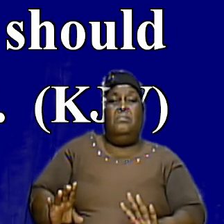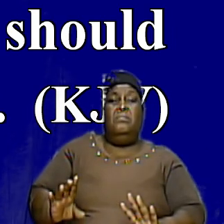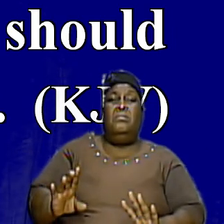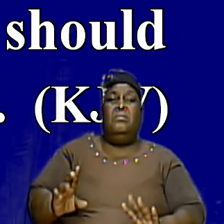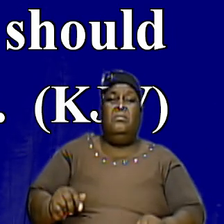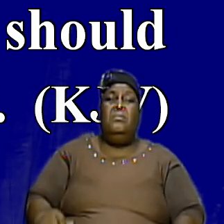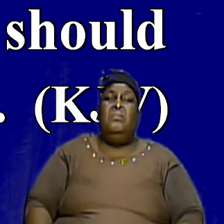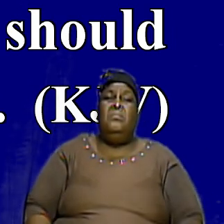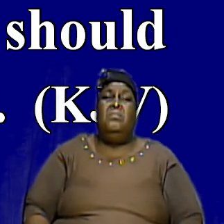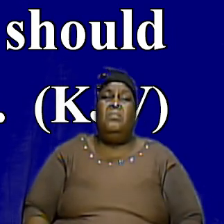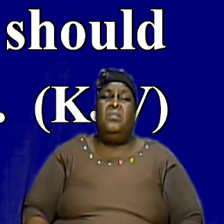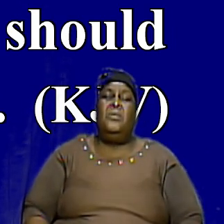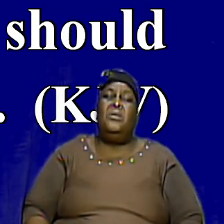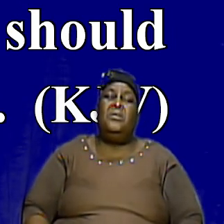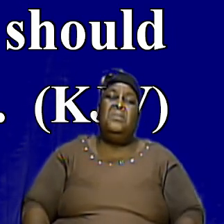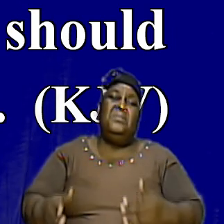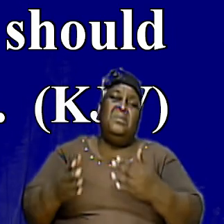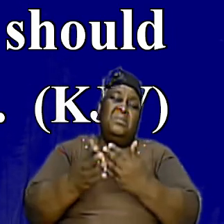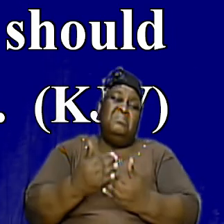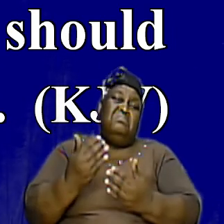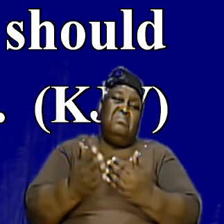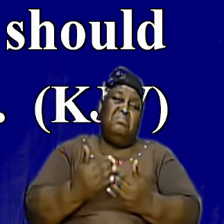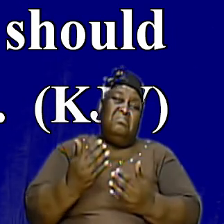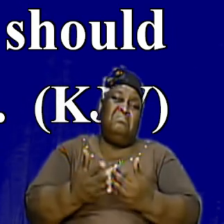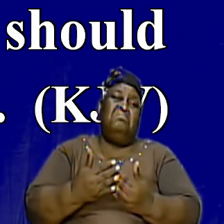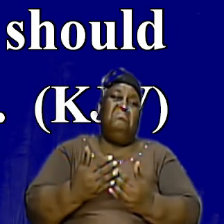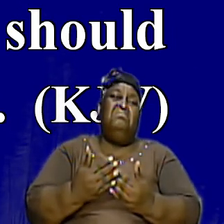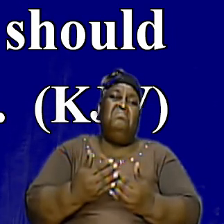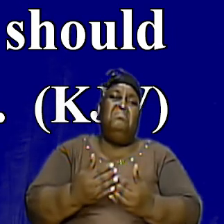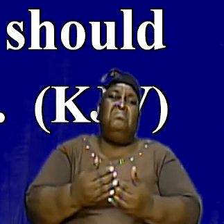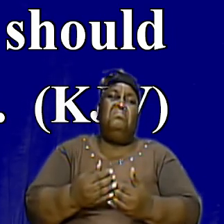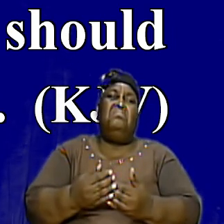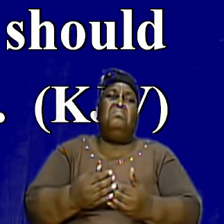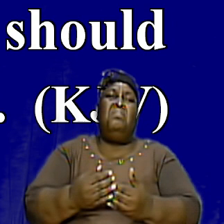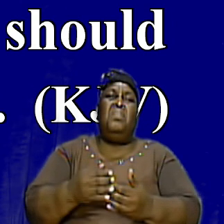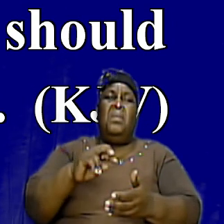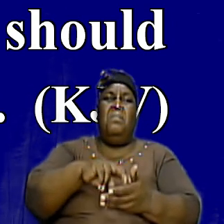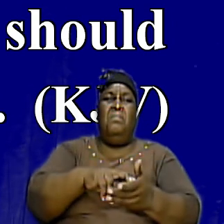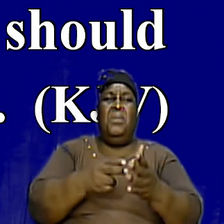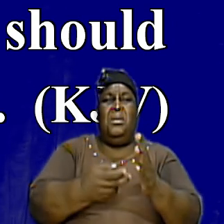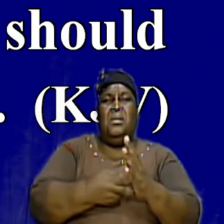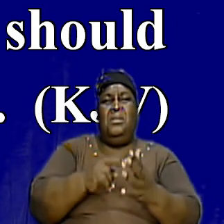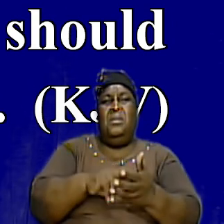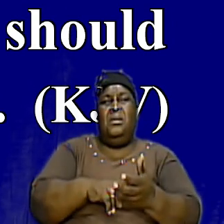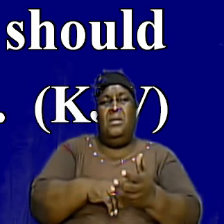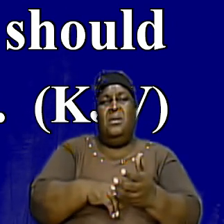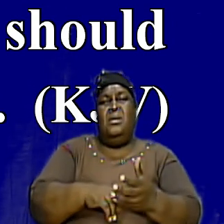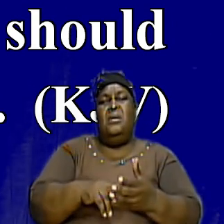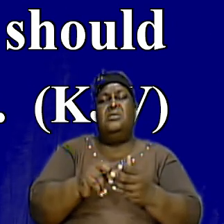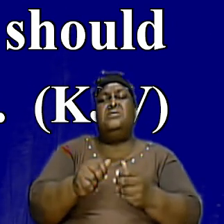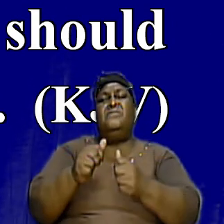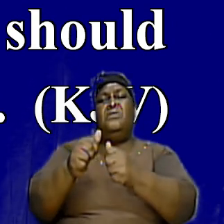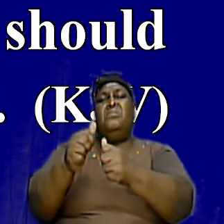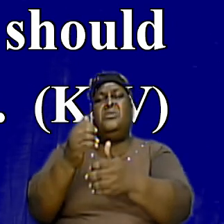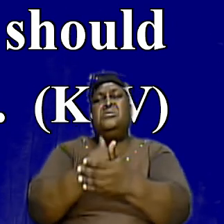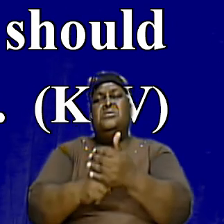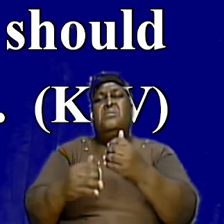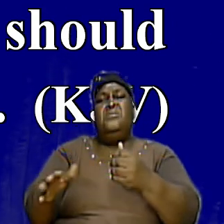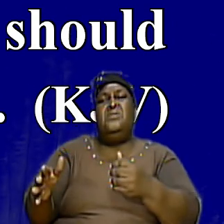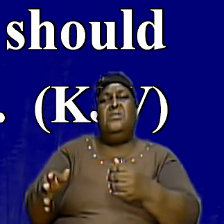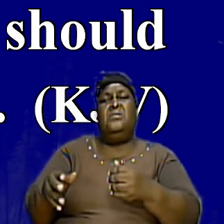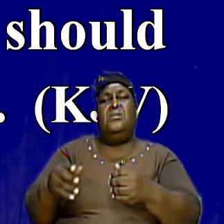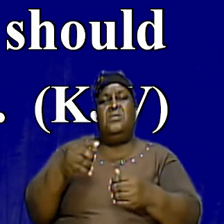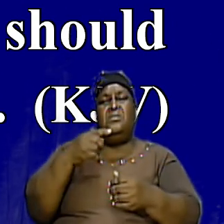And It Is Very Significant That Word Therefore Because It Means He Is Following Up On Something That Was Said Before